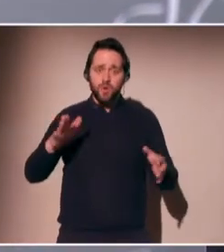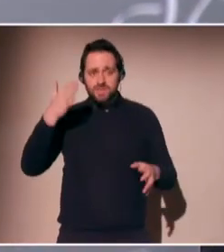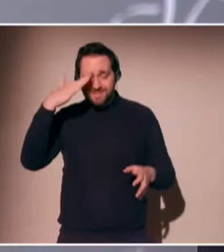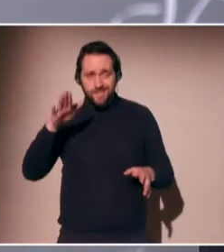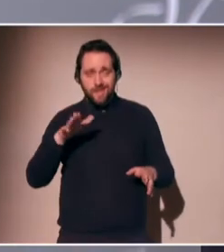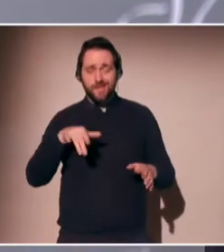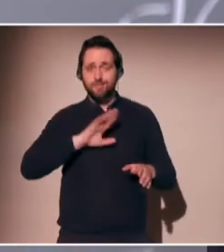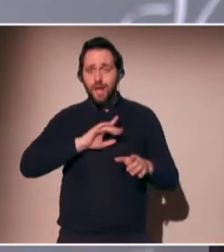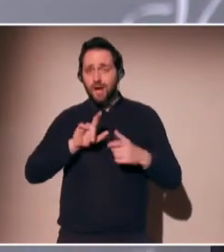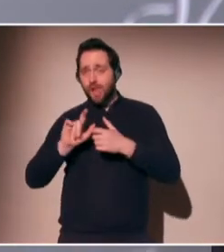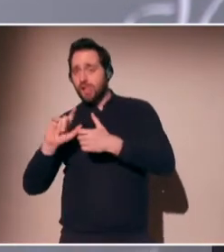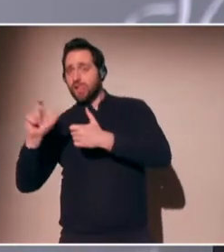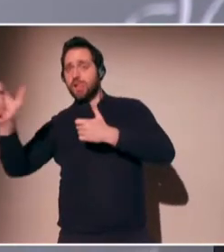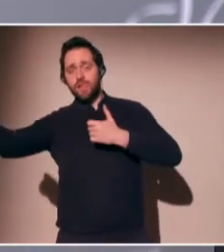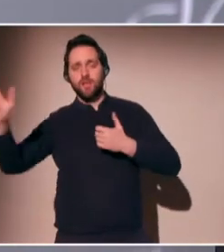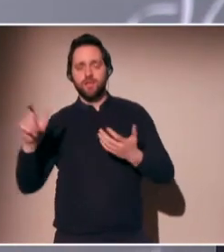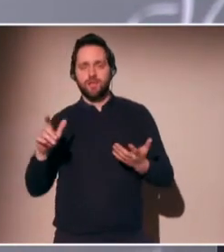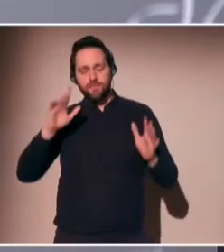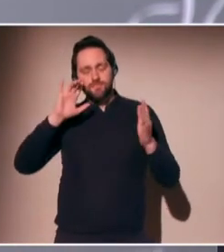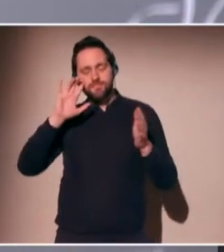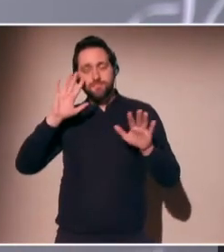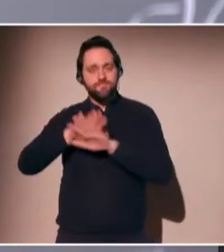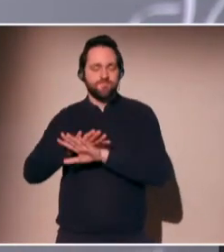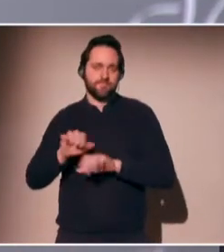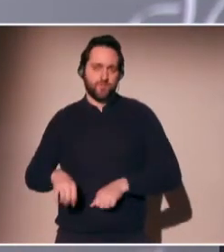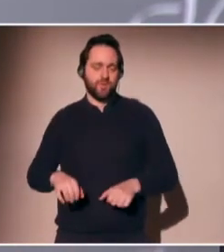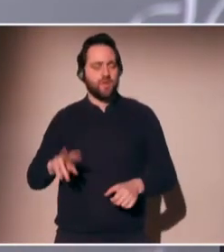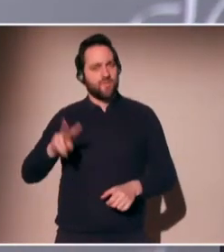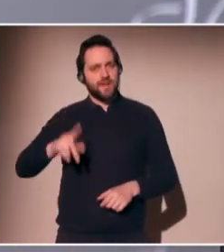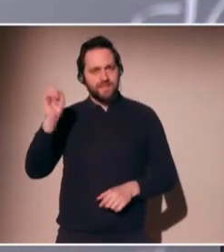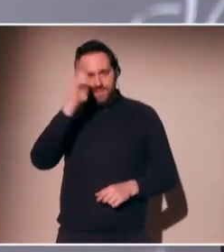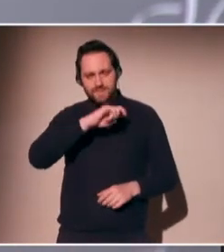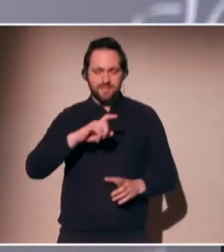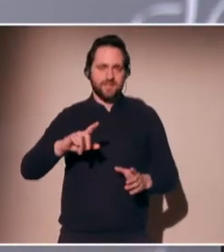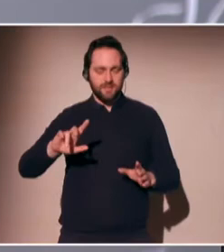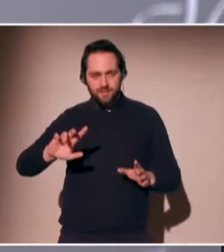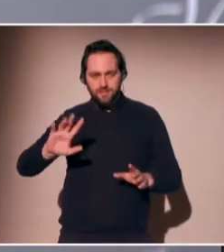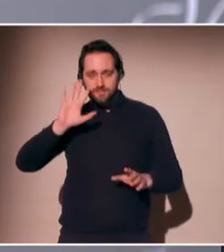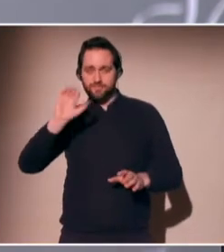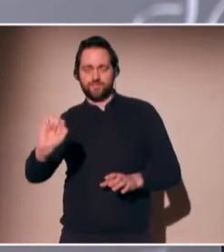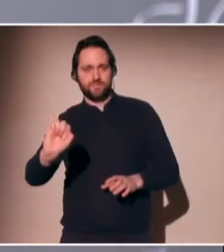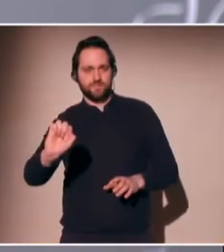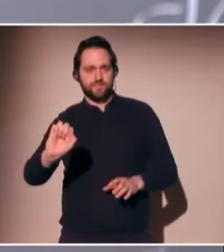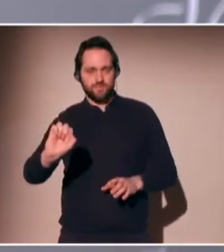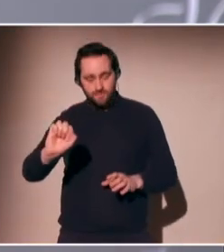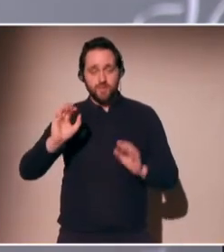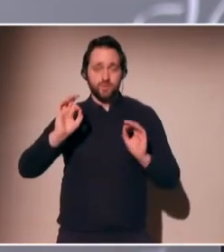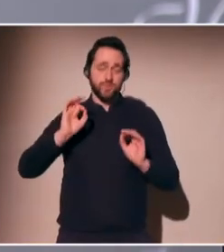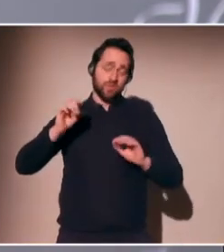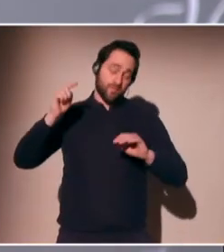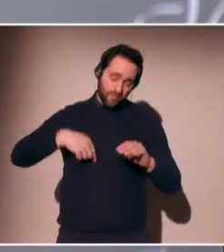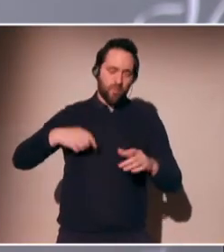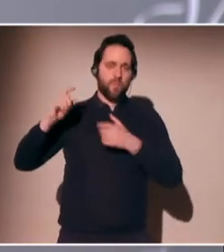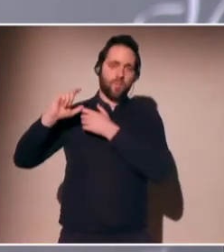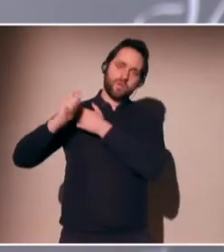accountability or forces more transparency, all you have are the researchers who take on the role of